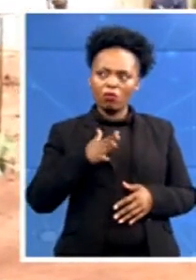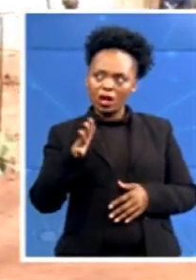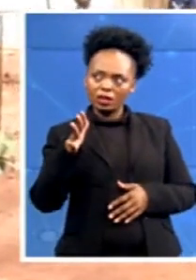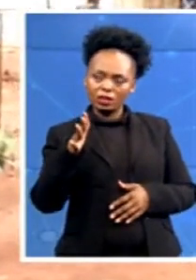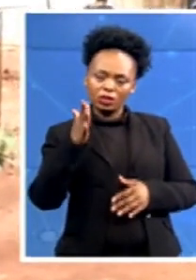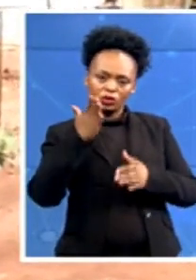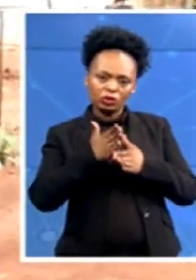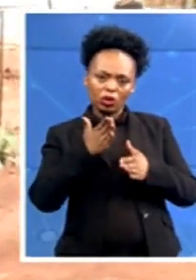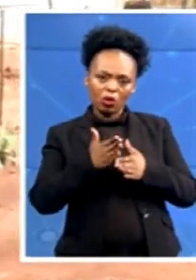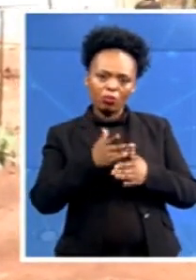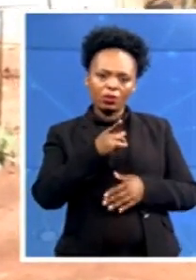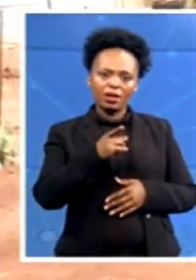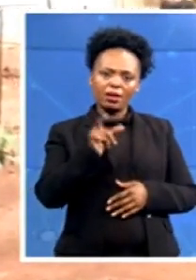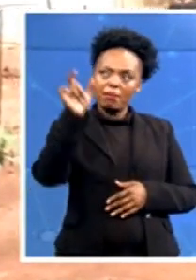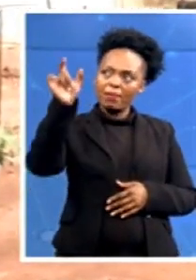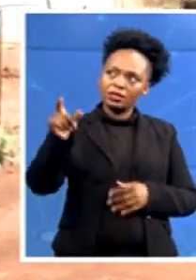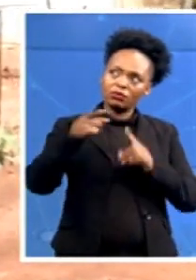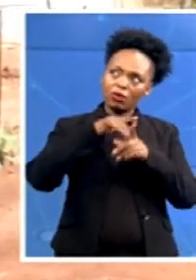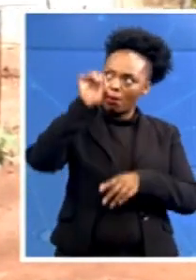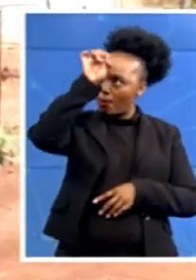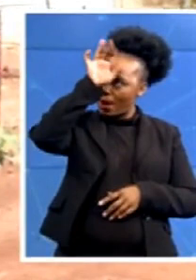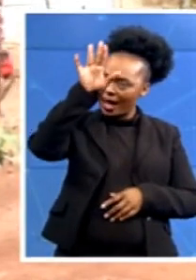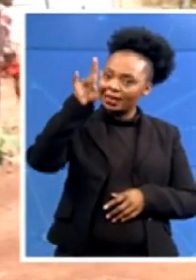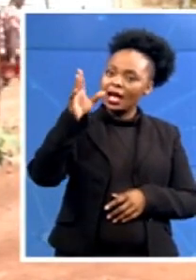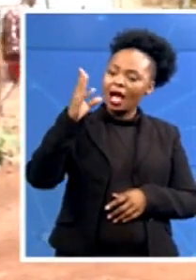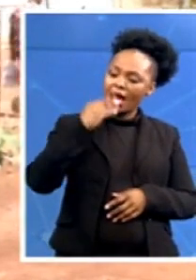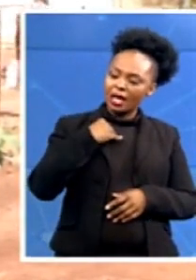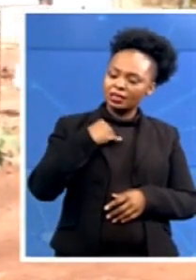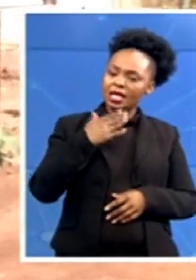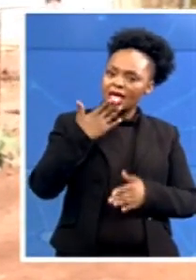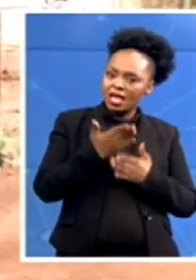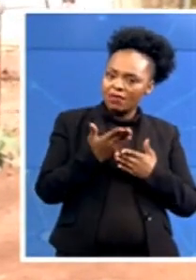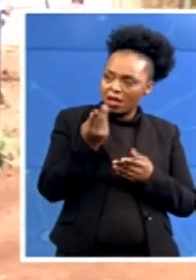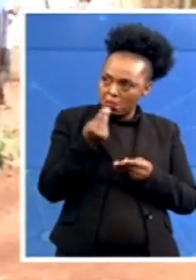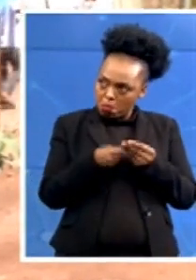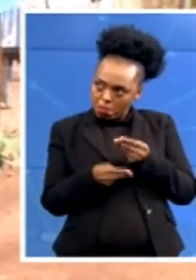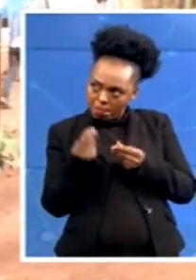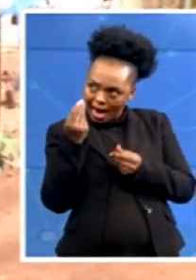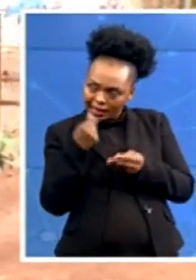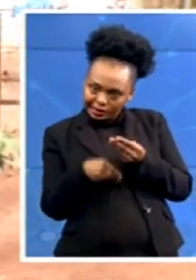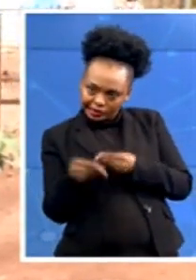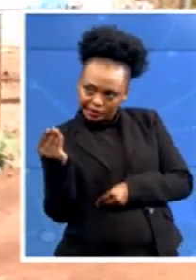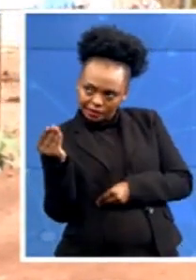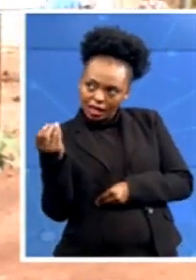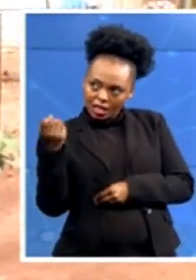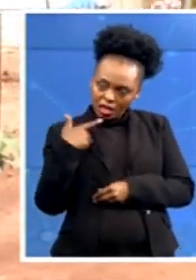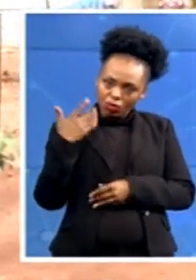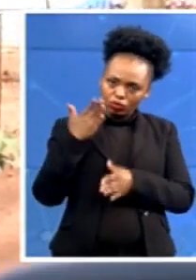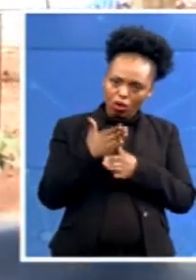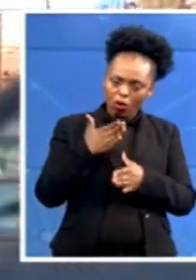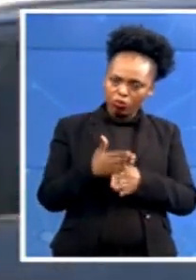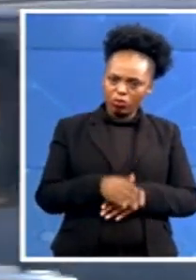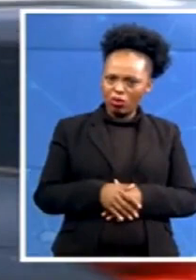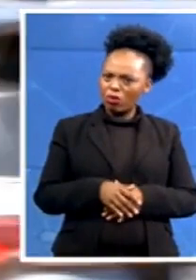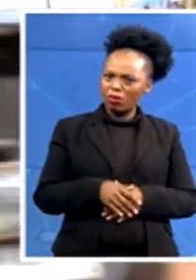they say, if you can give me this amount, then I'll give you a job. How can you buy a job? Since, well, you